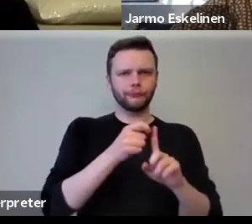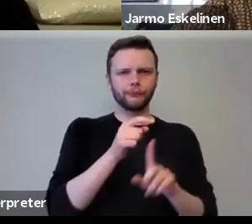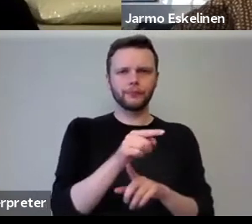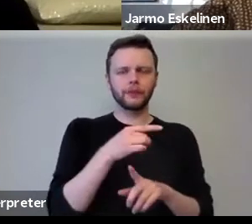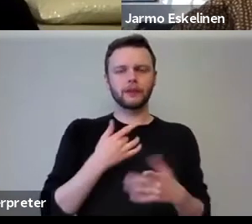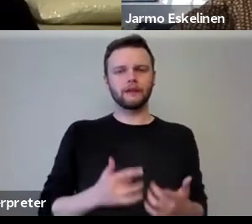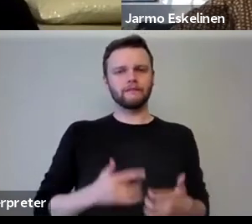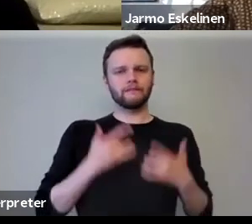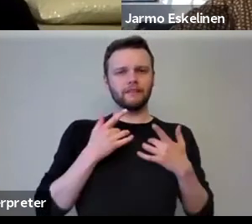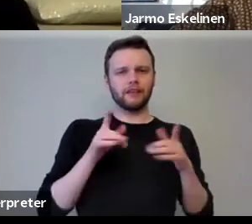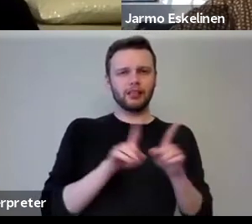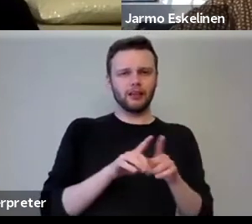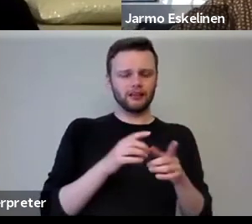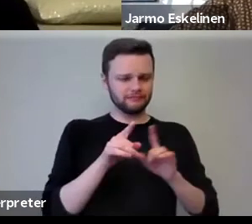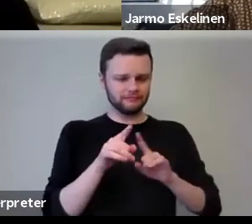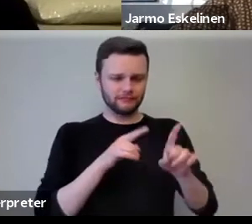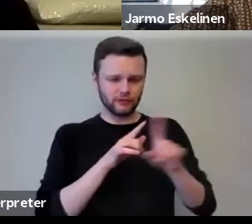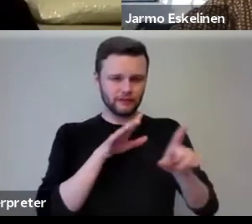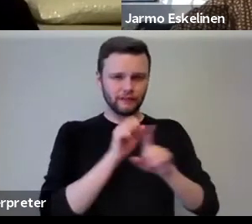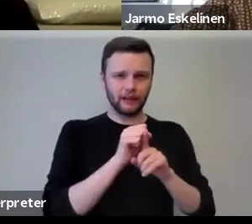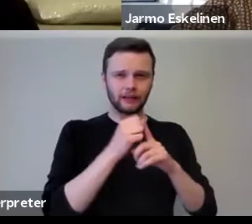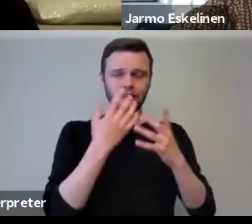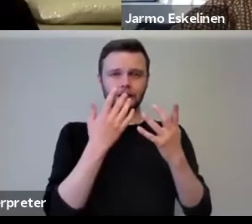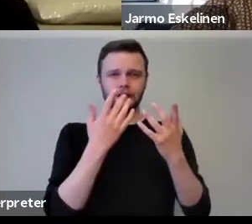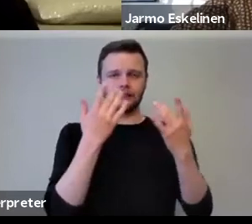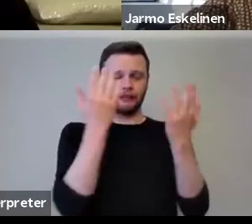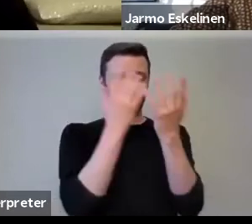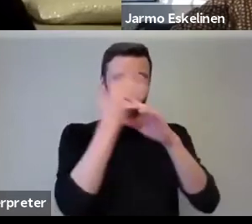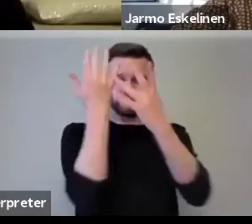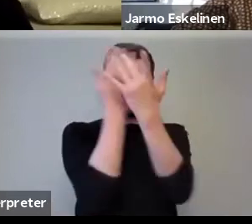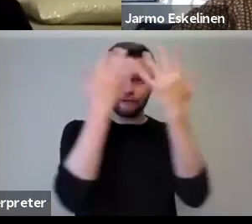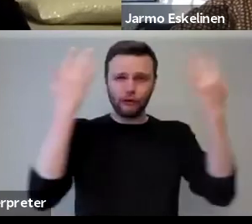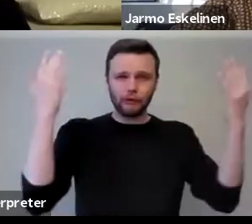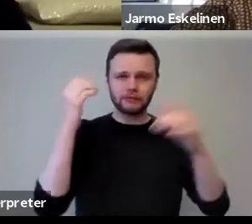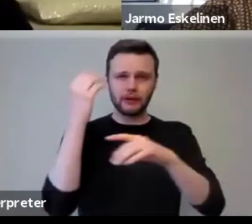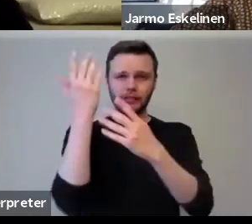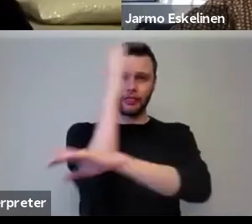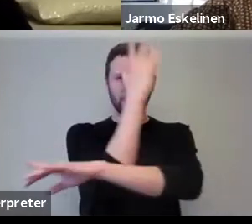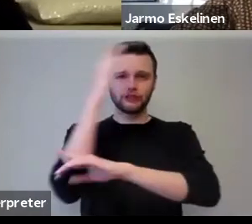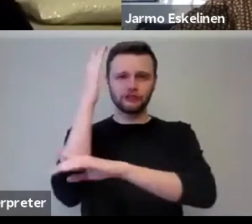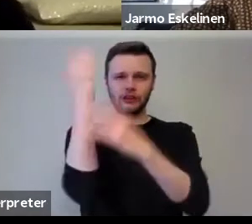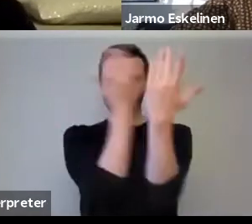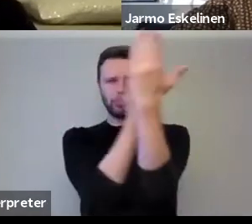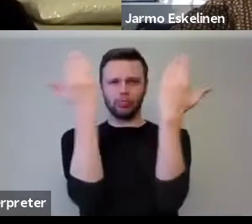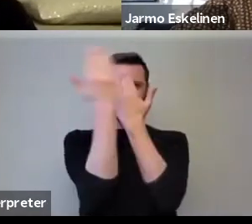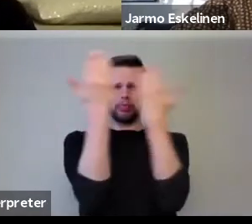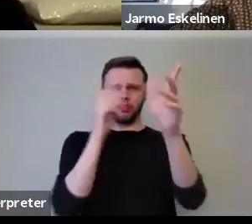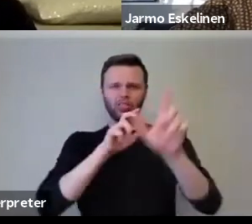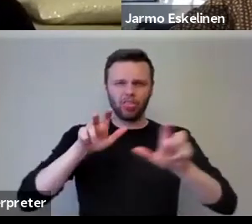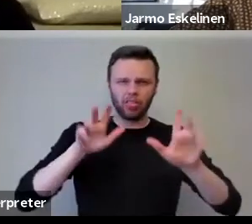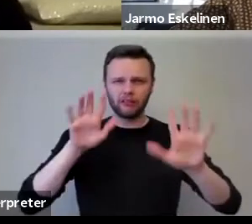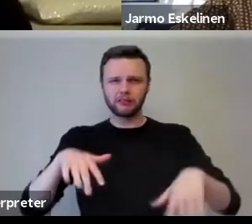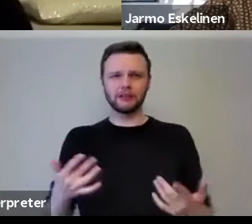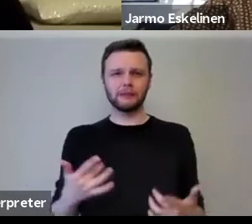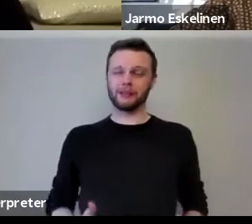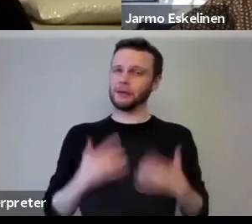we're trying to find our way out of the forest, but the trees keep moving around, um, which is such an amazing analogy and just describes exactly